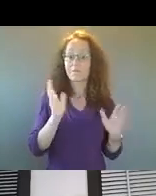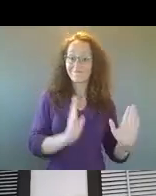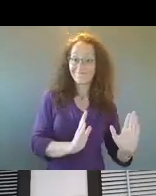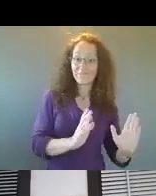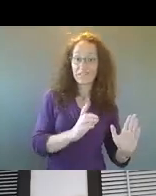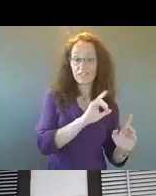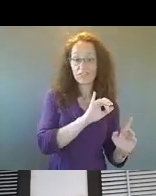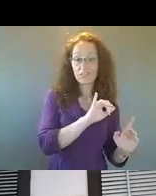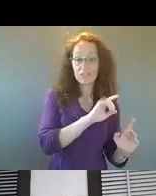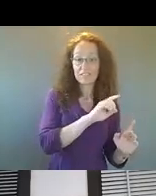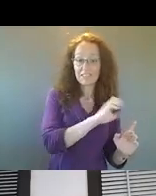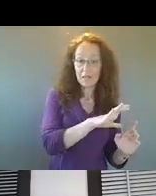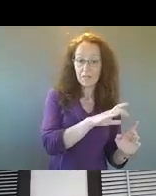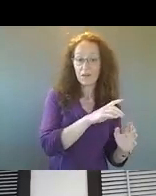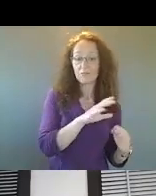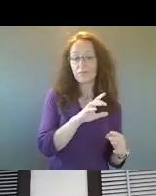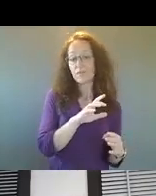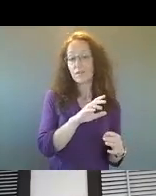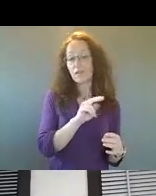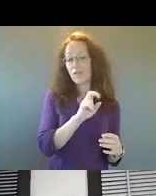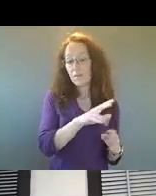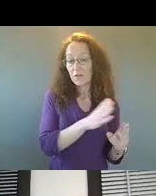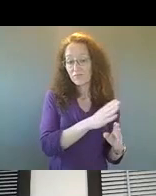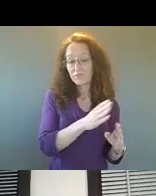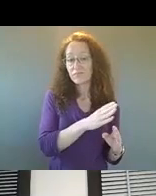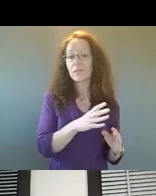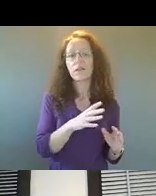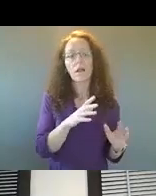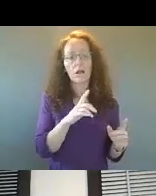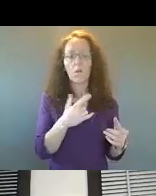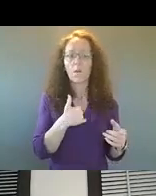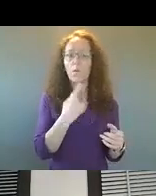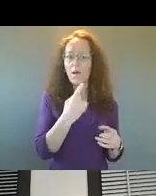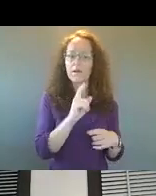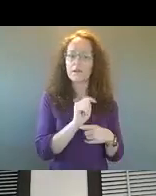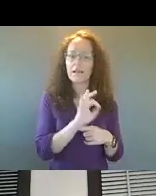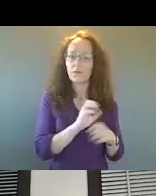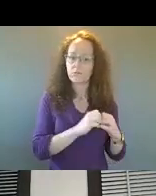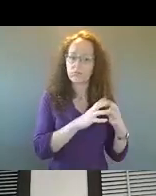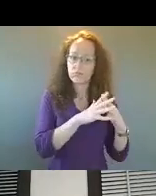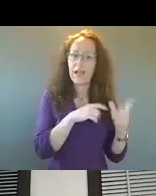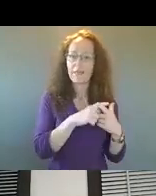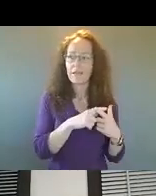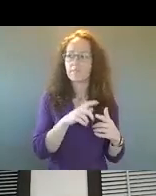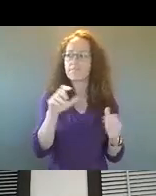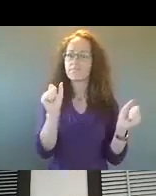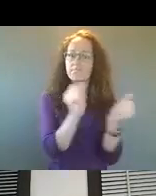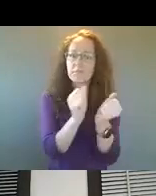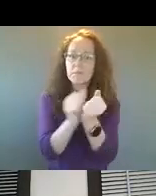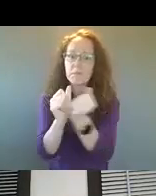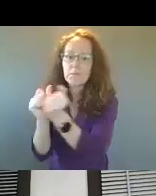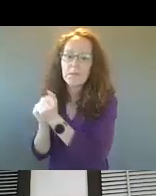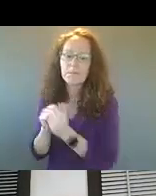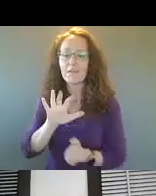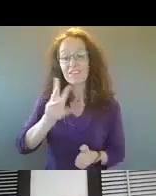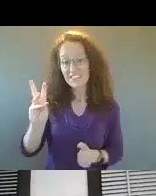resulting in 56 arrests over a weekend. So, um, we have used some of those, uh, other agencies, um, to